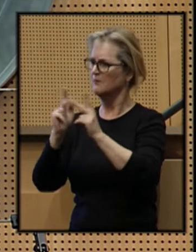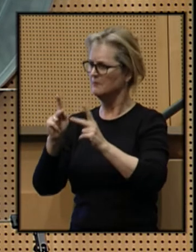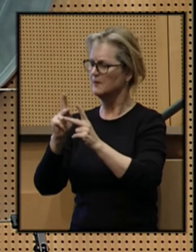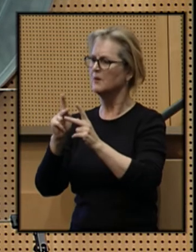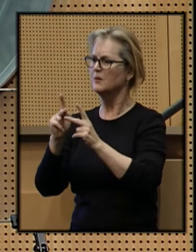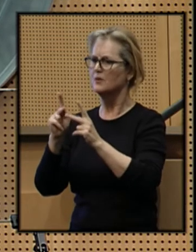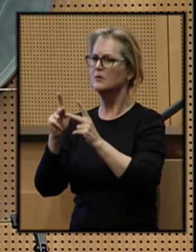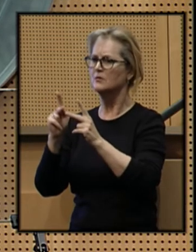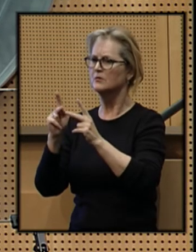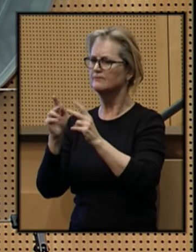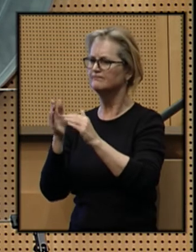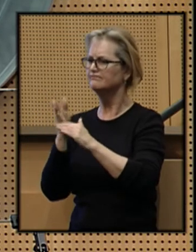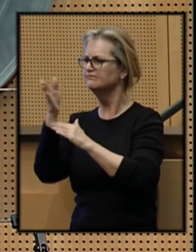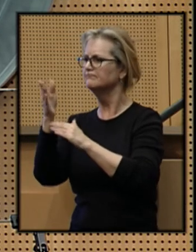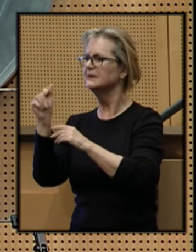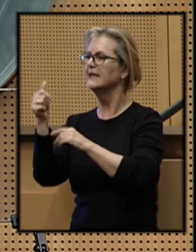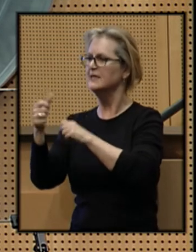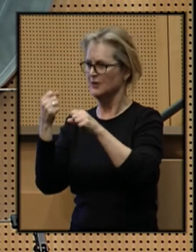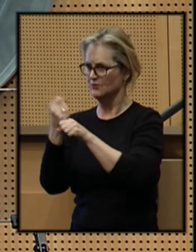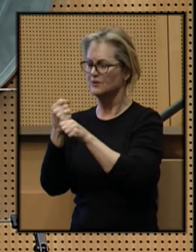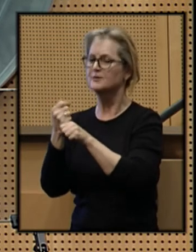over the next 10 years.